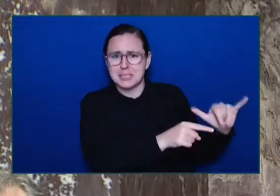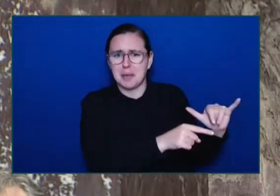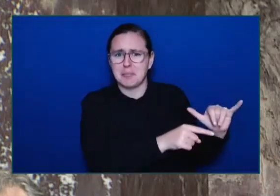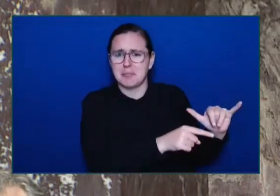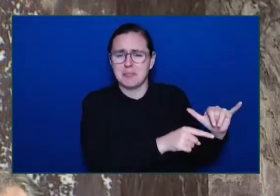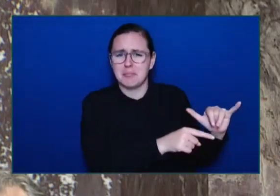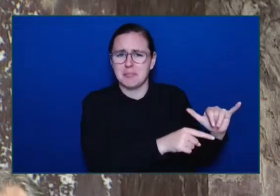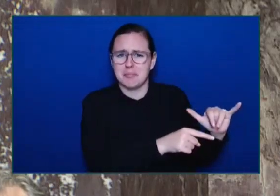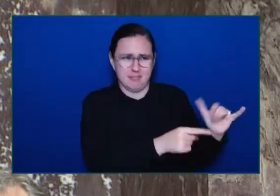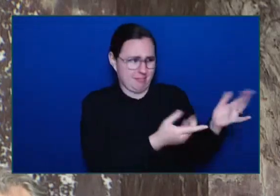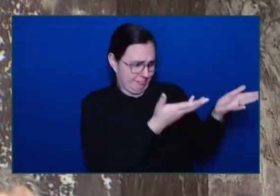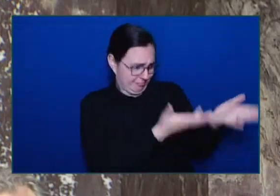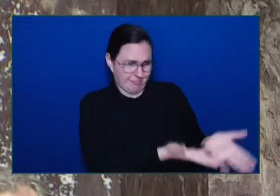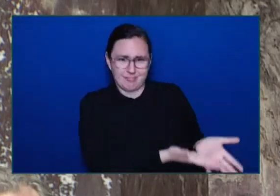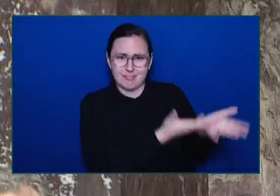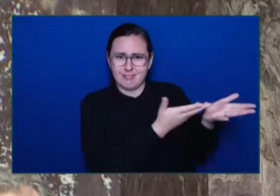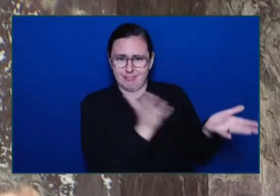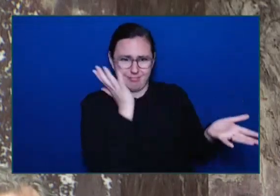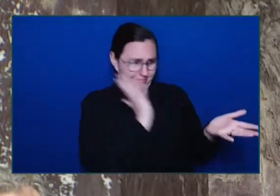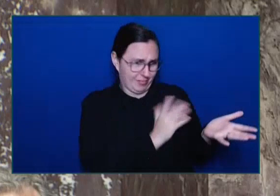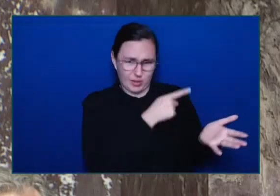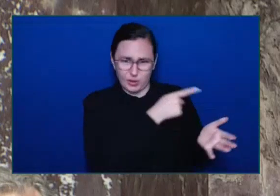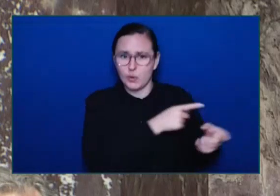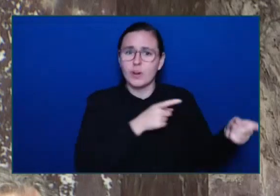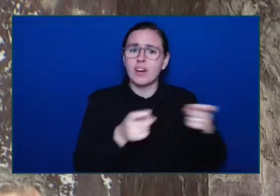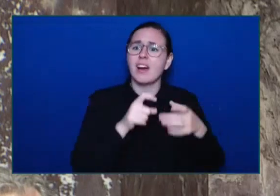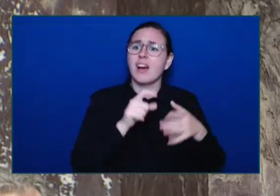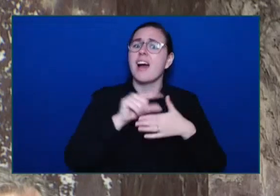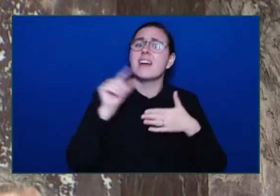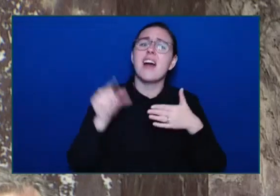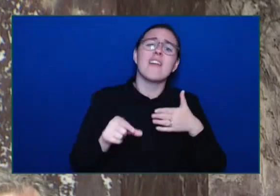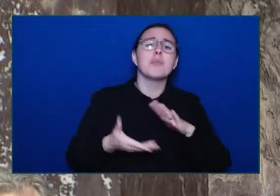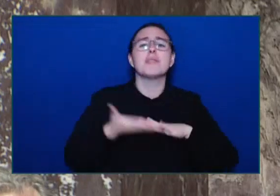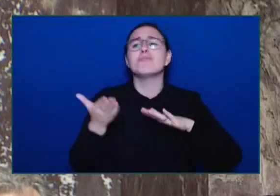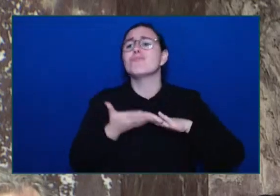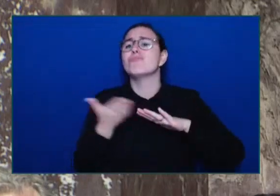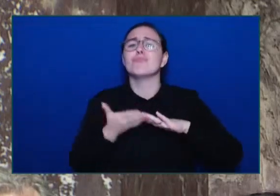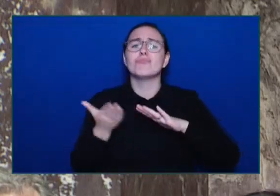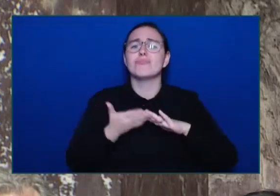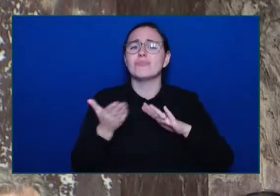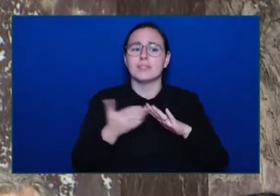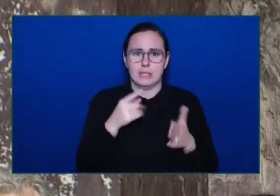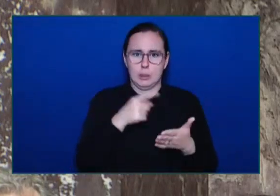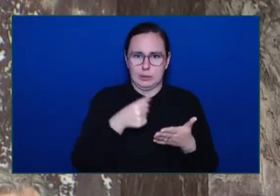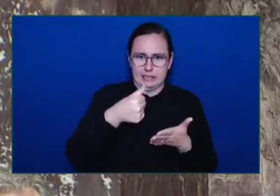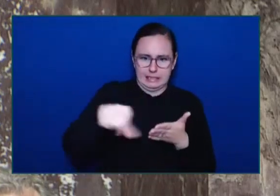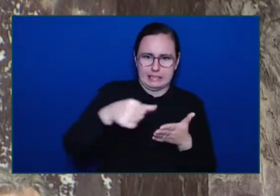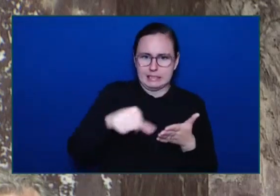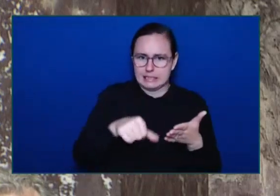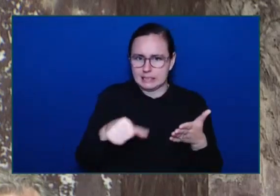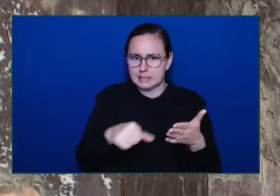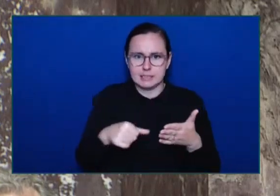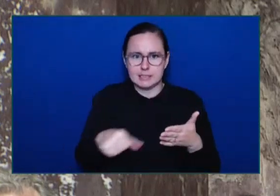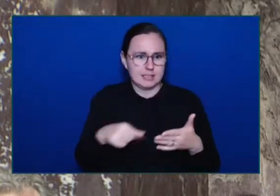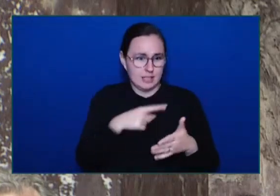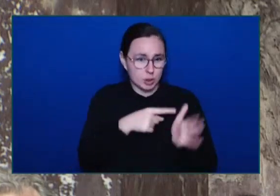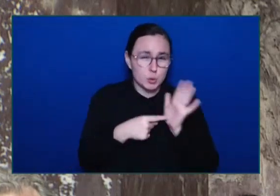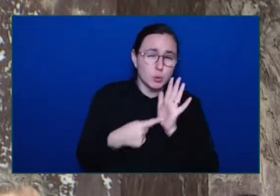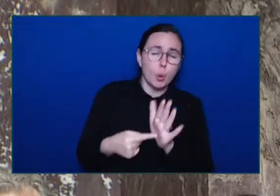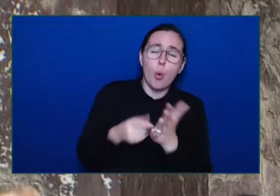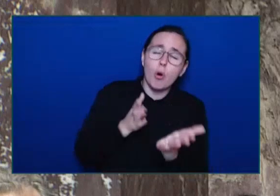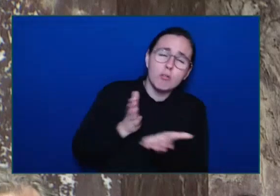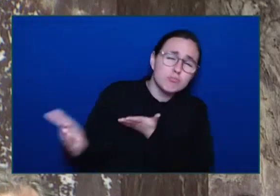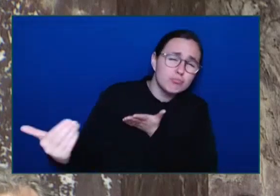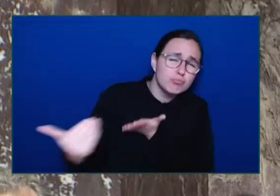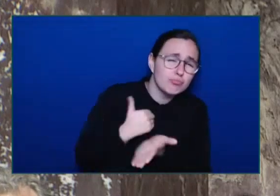opposite Now Now Members are talking about You know The fact that There was some real serious